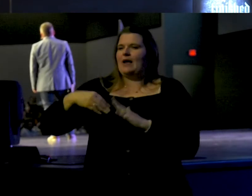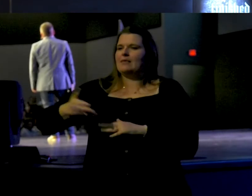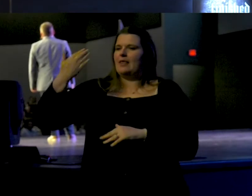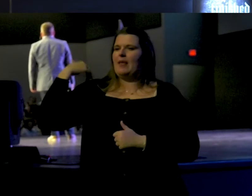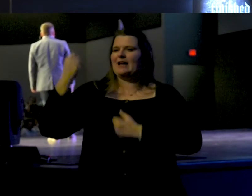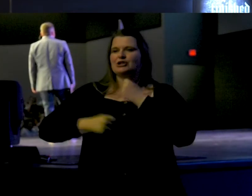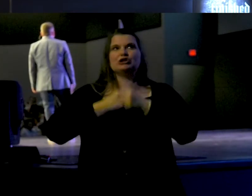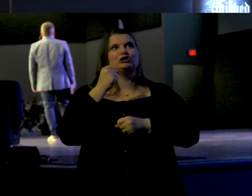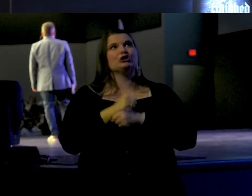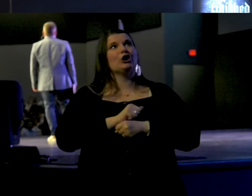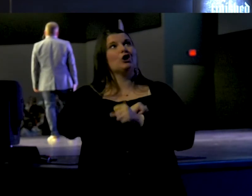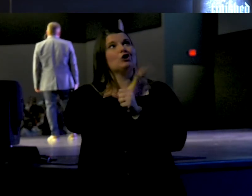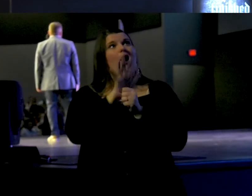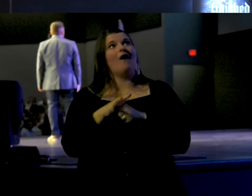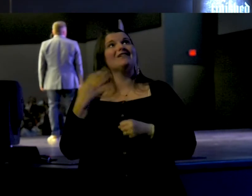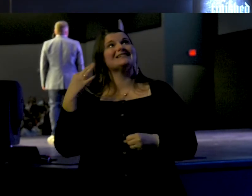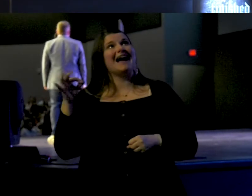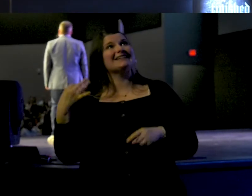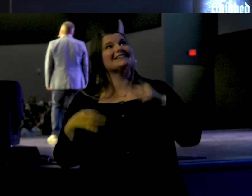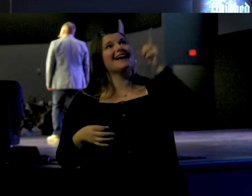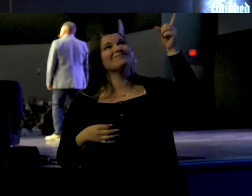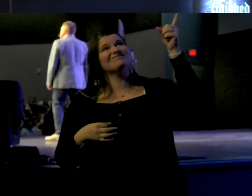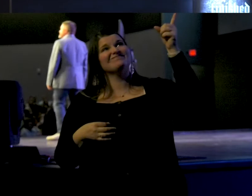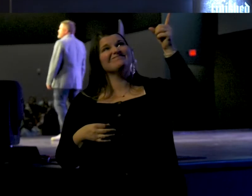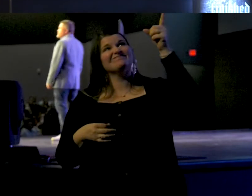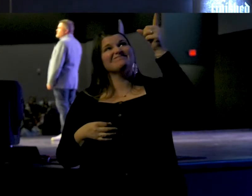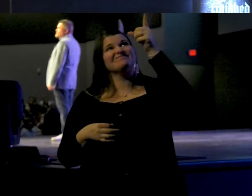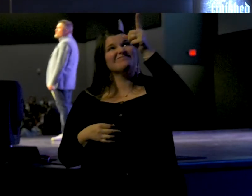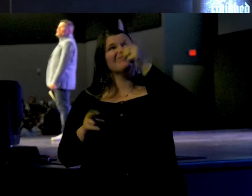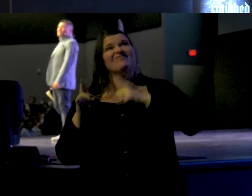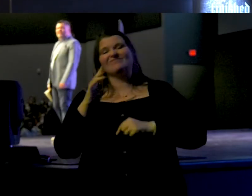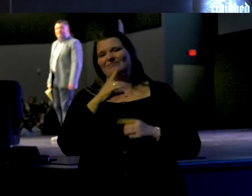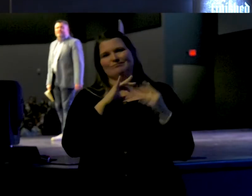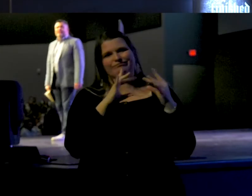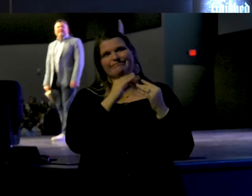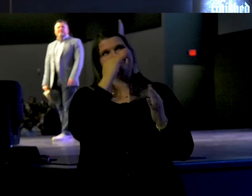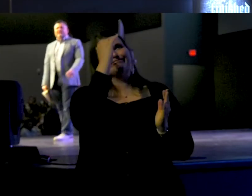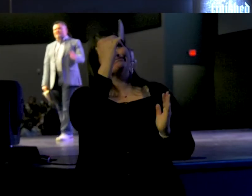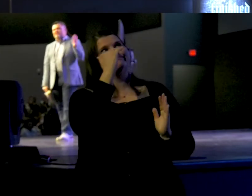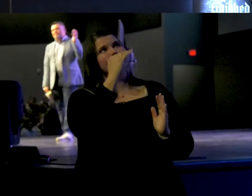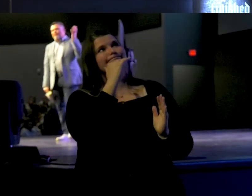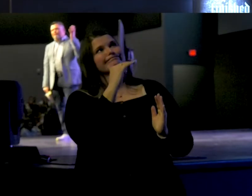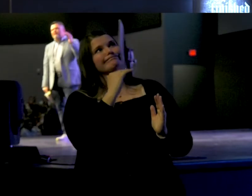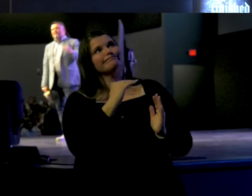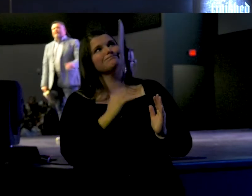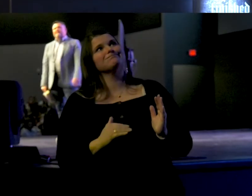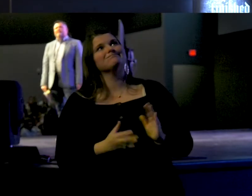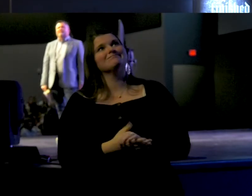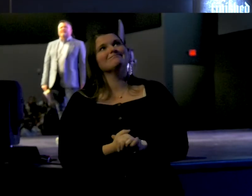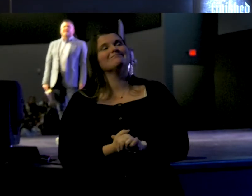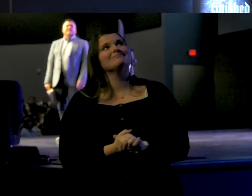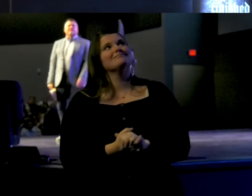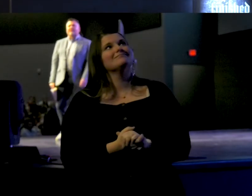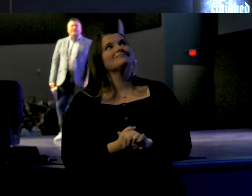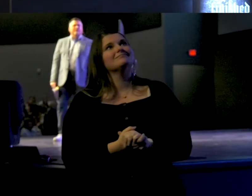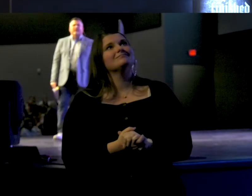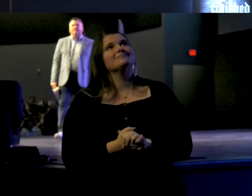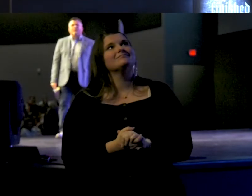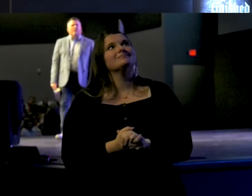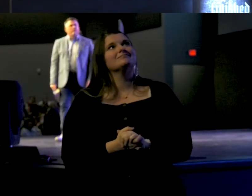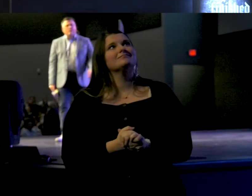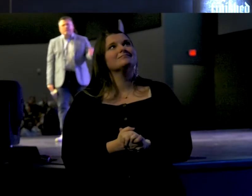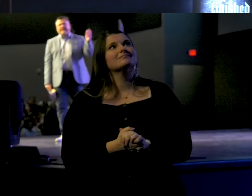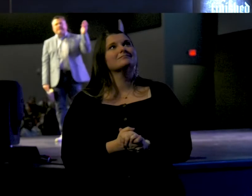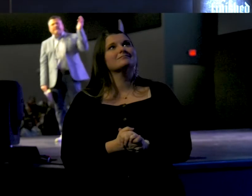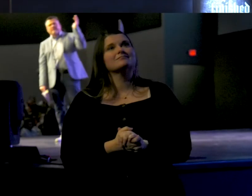last year. COVID-19, political unrest, racial tensions, social injustice, broken immigration system, assault